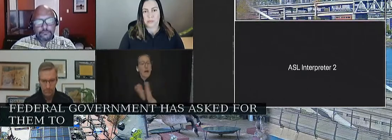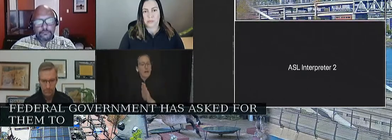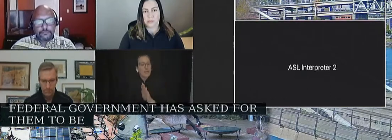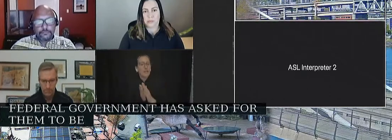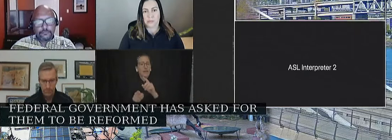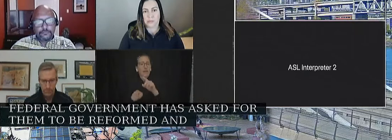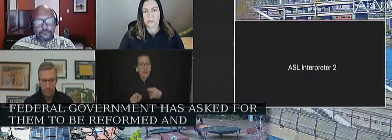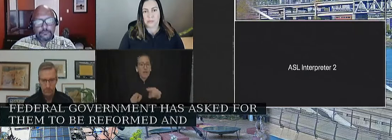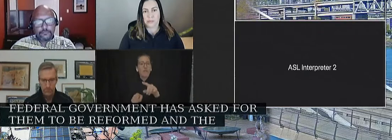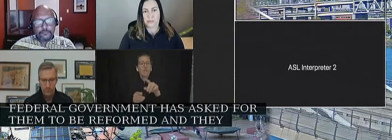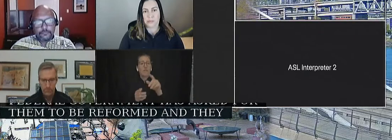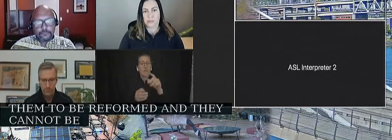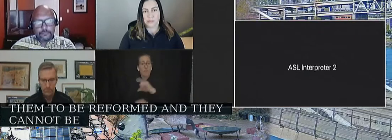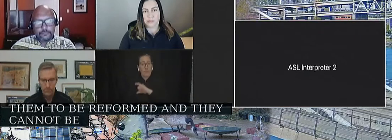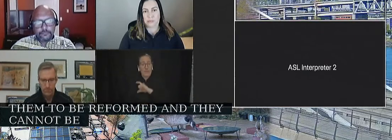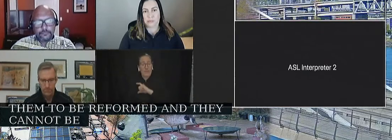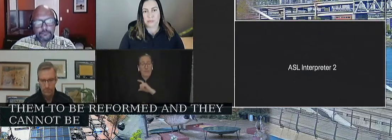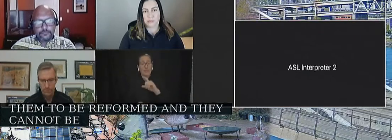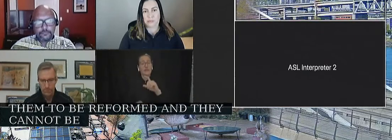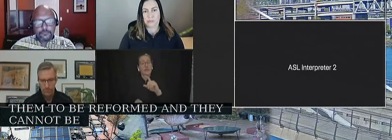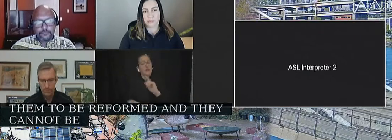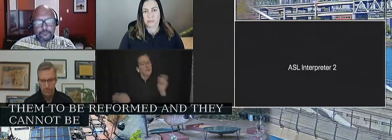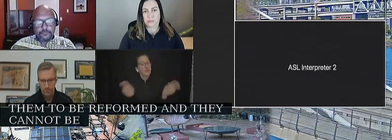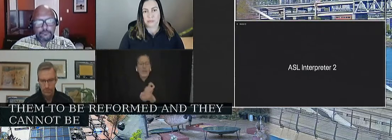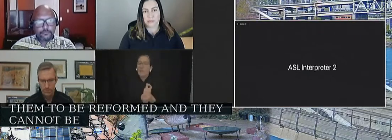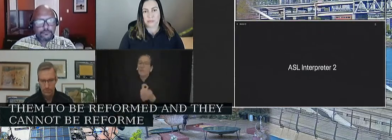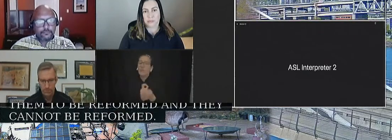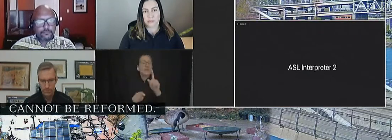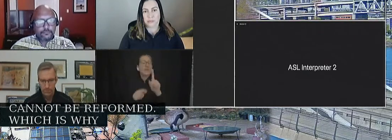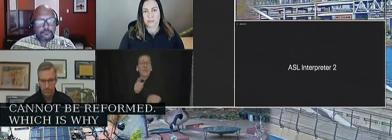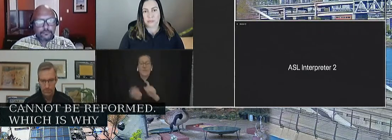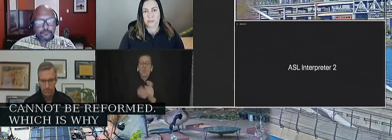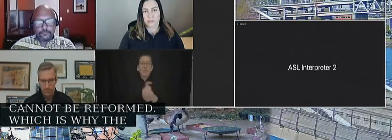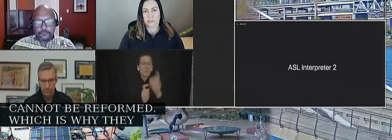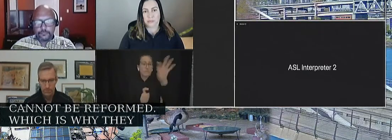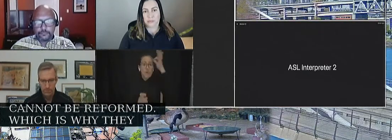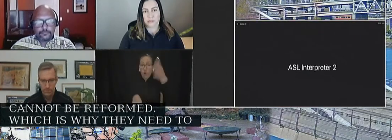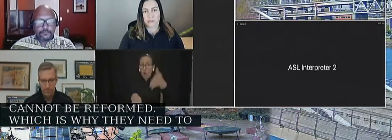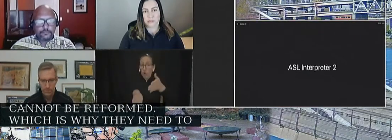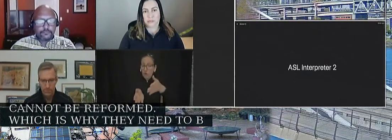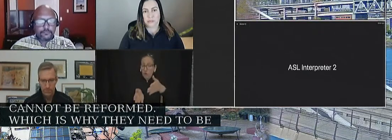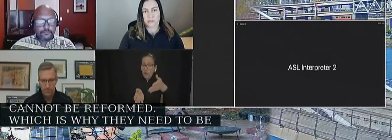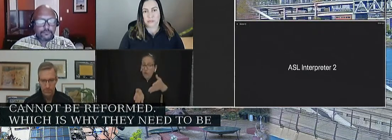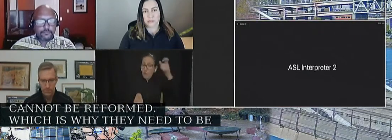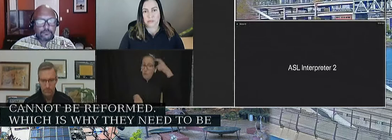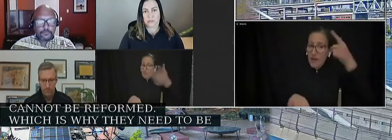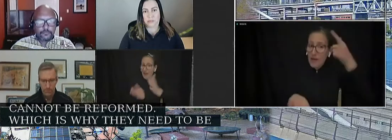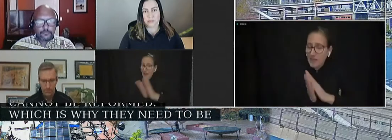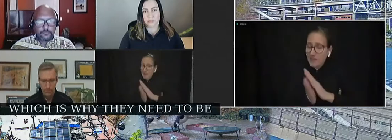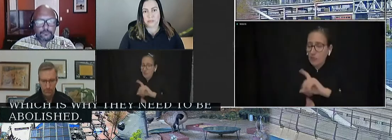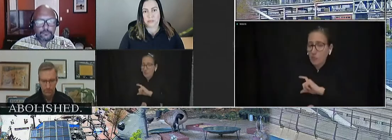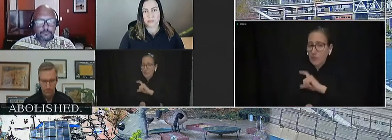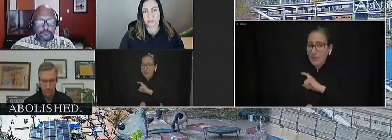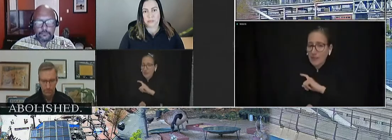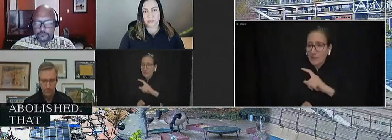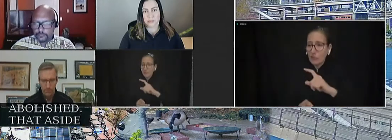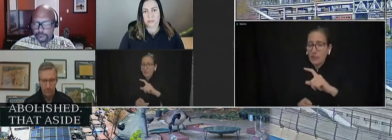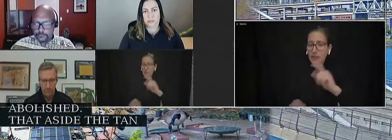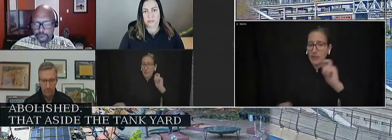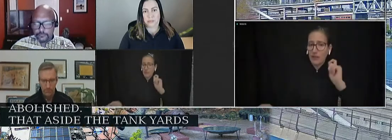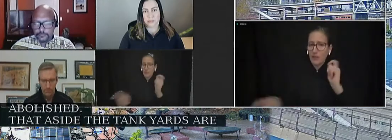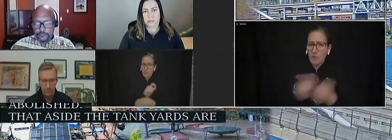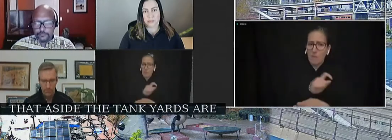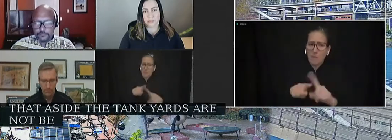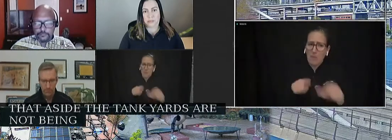cannot be reformed, which is why they need to be abolished. But that aside, the tank yards are not being properly inspected.